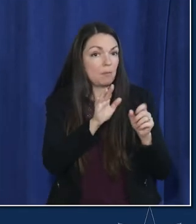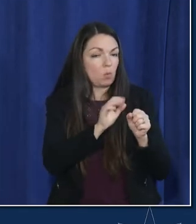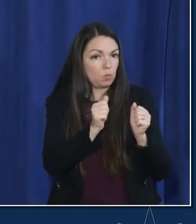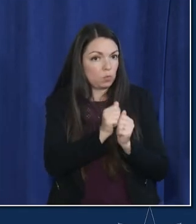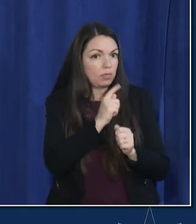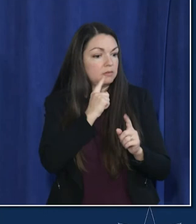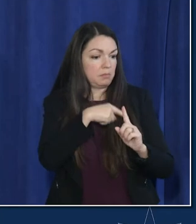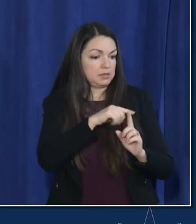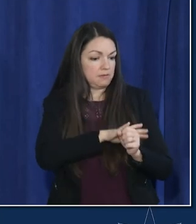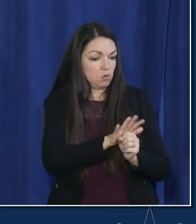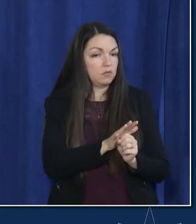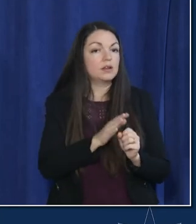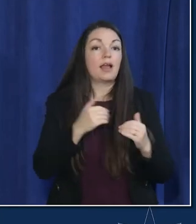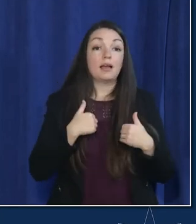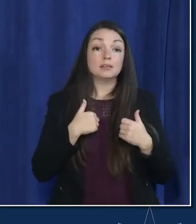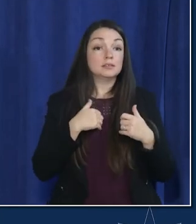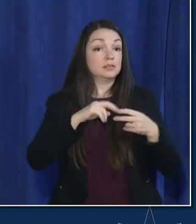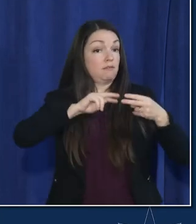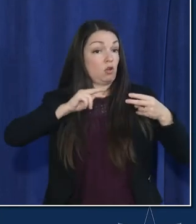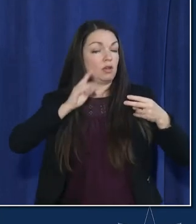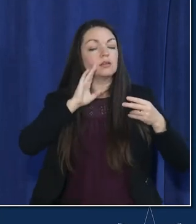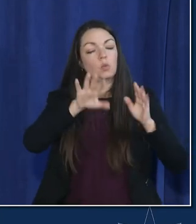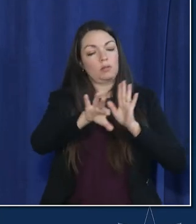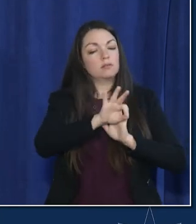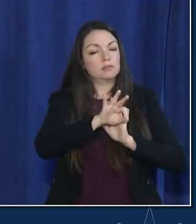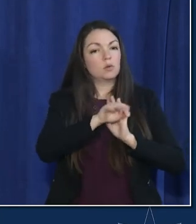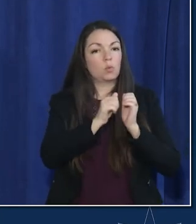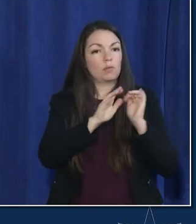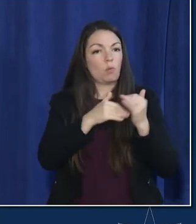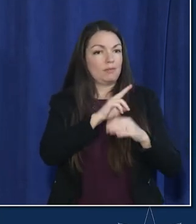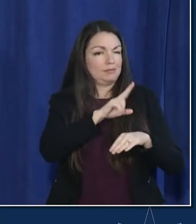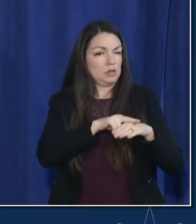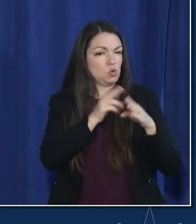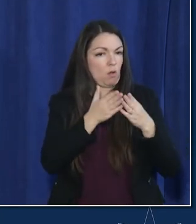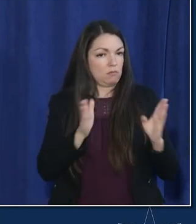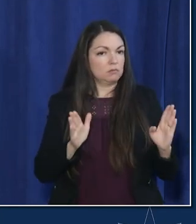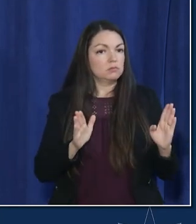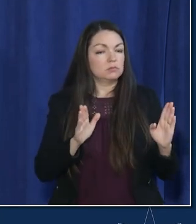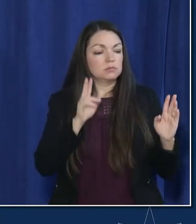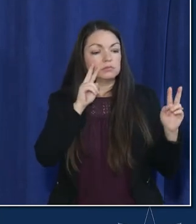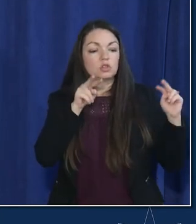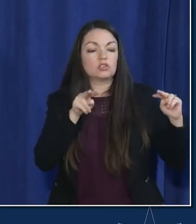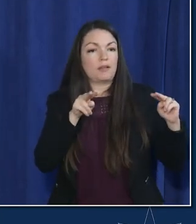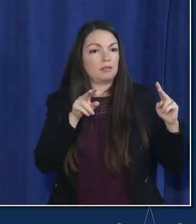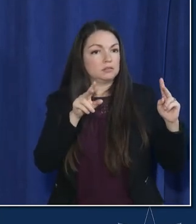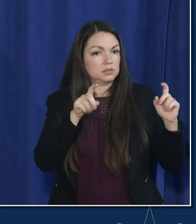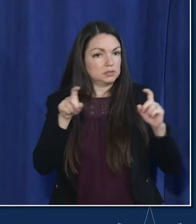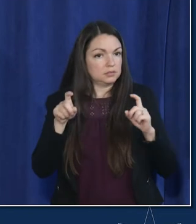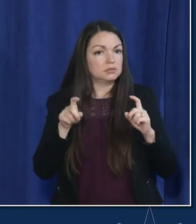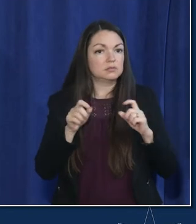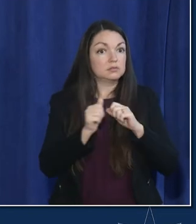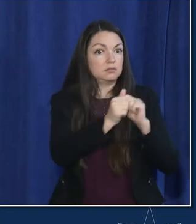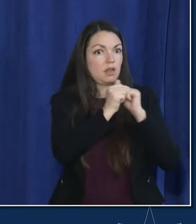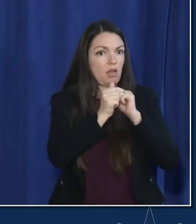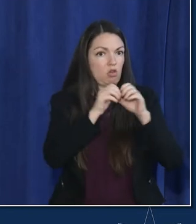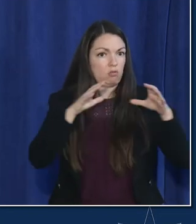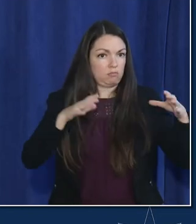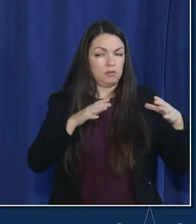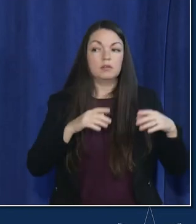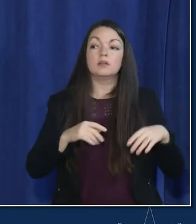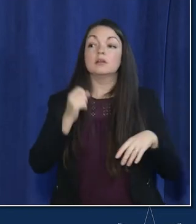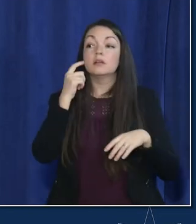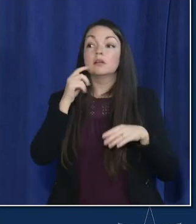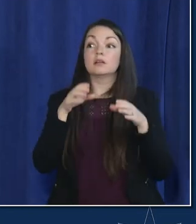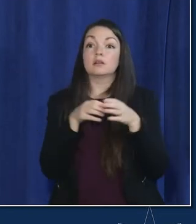here has a variant you'll detect it with all the nationwide surveillance together here in chicago our contribution just from the ripple the